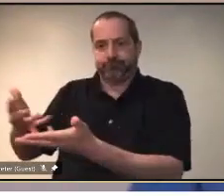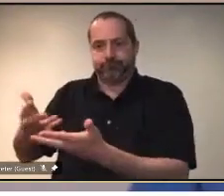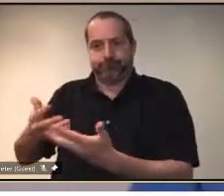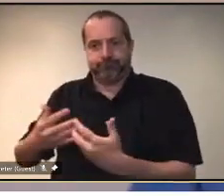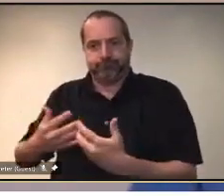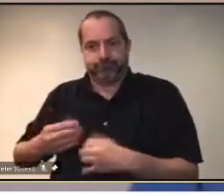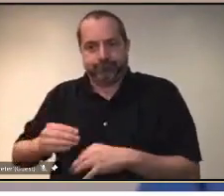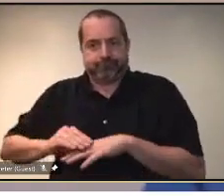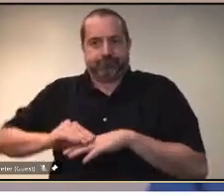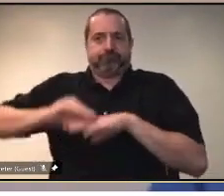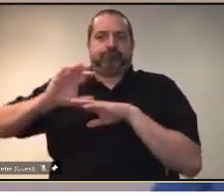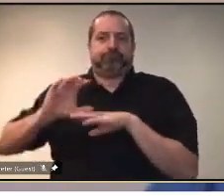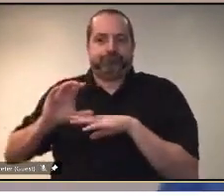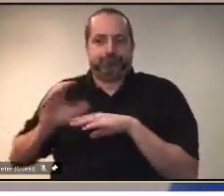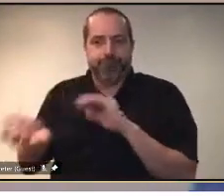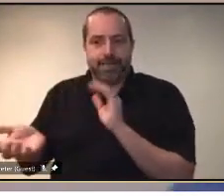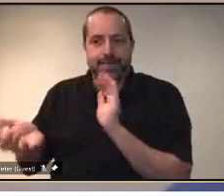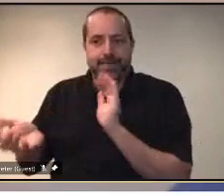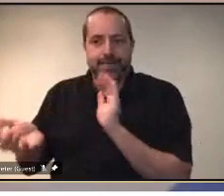ensure those folks are well taken care of.